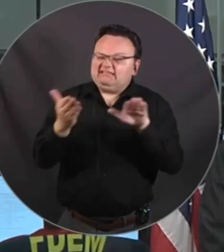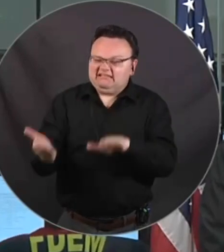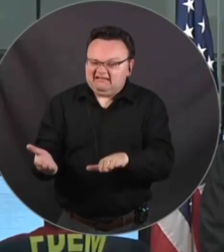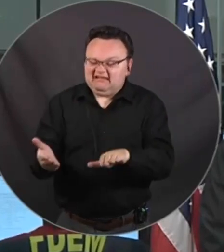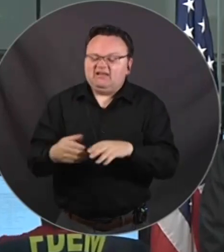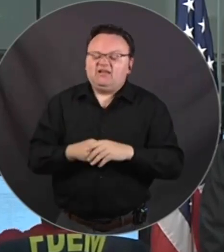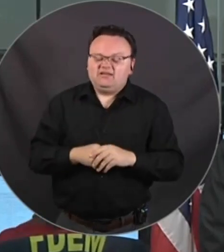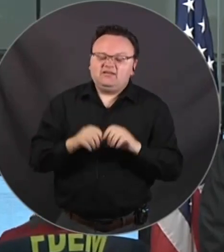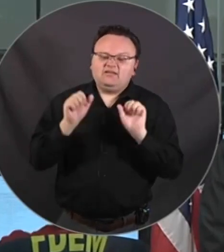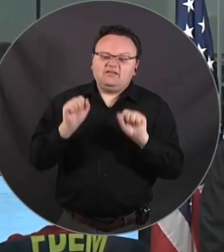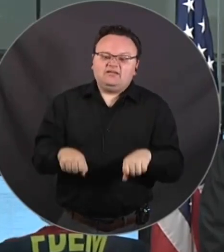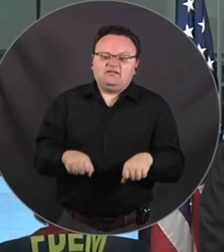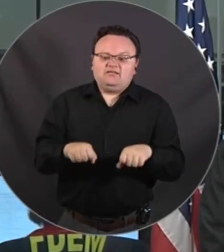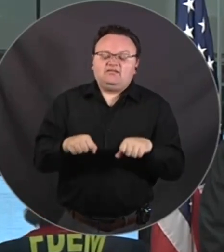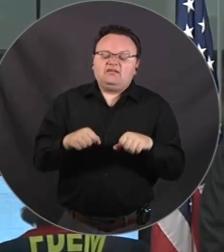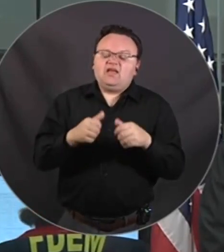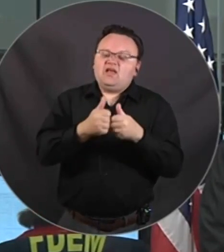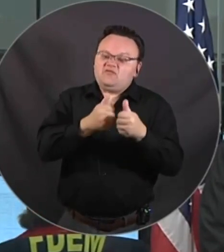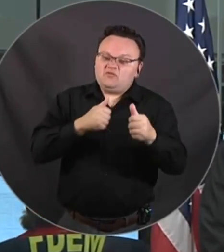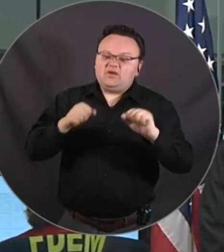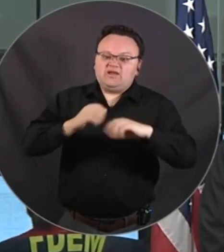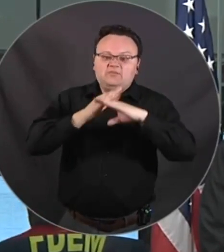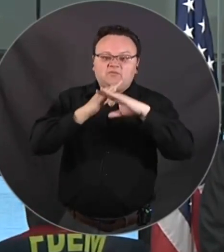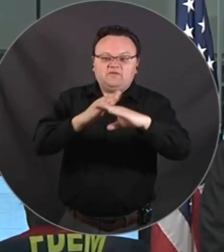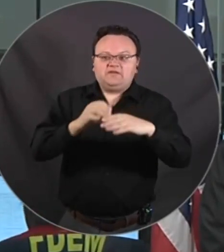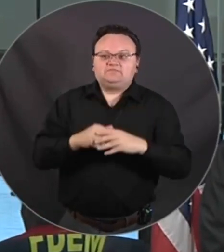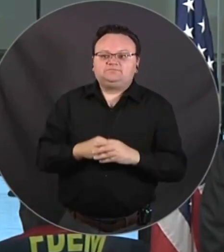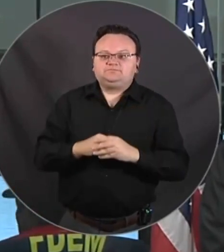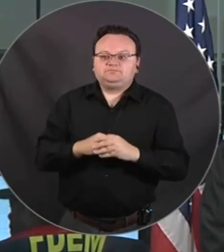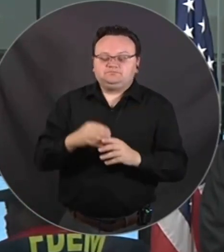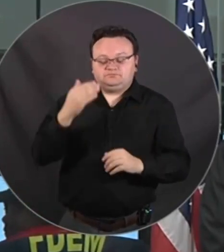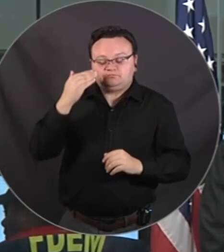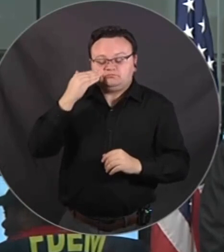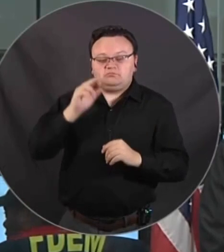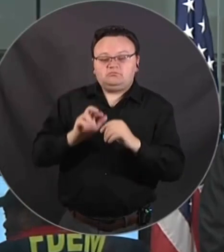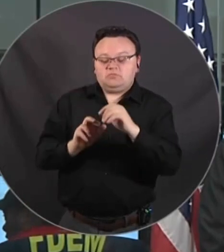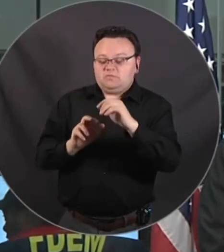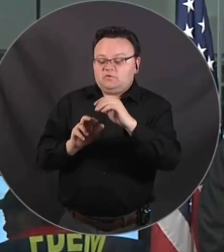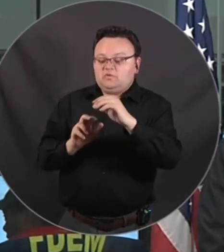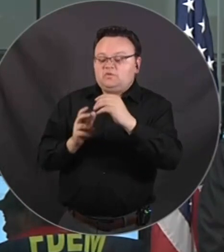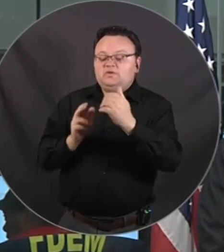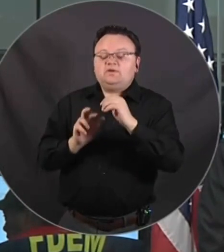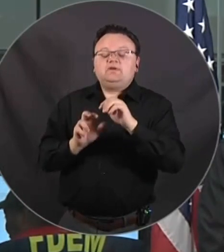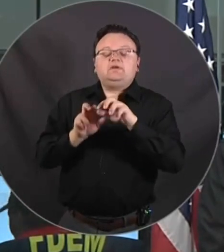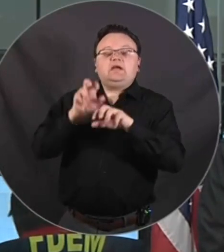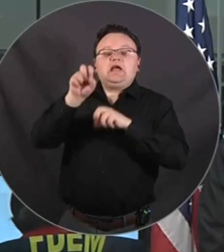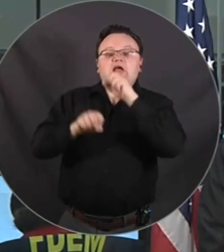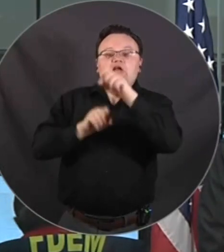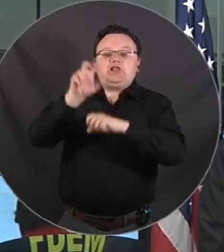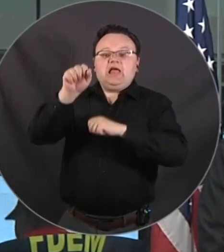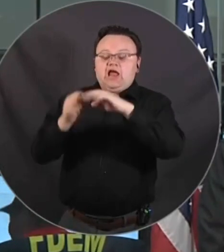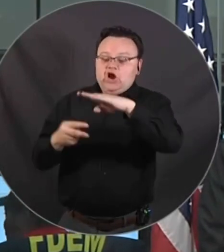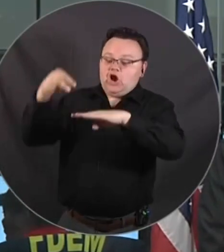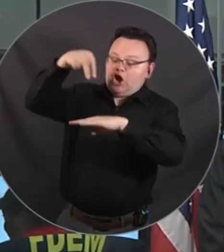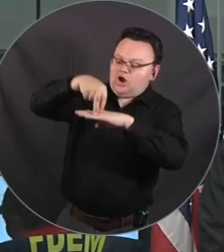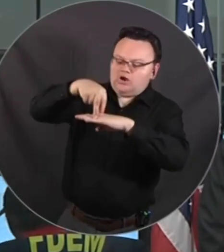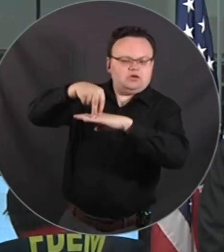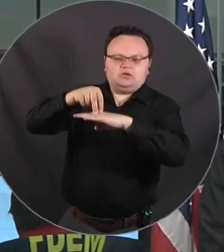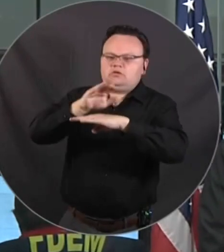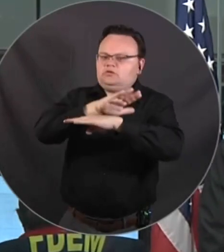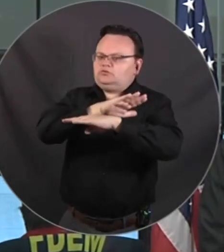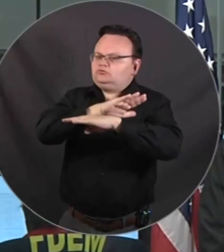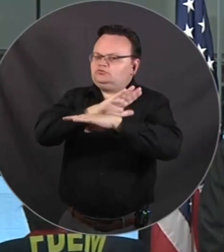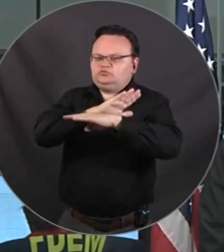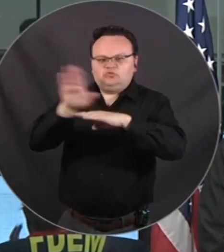Do not get on a ladder at the top rung with a chainsaw in your hand, trying to hang on with the other one and cut off a limb. That